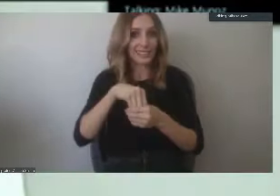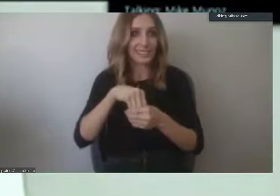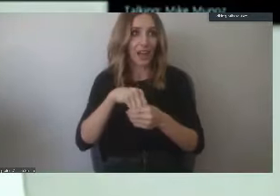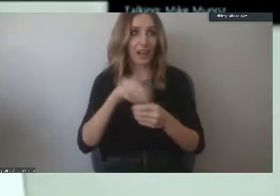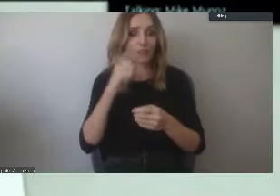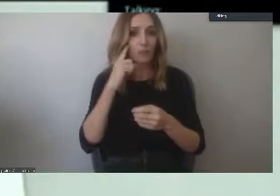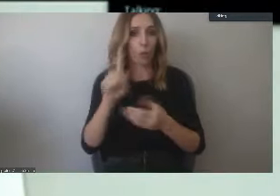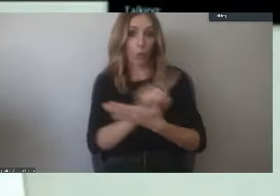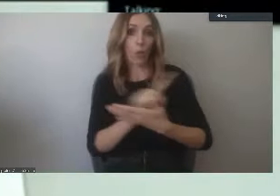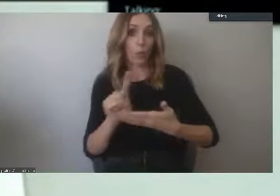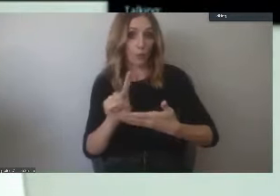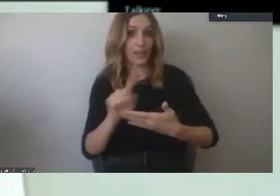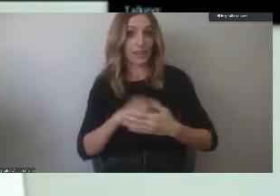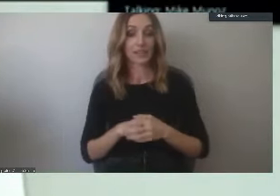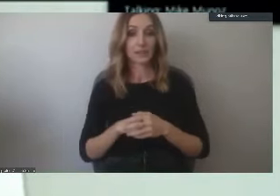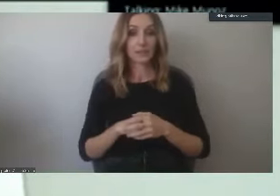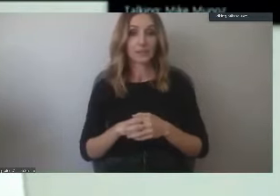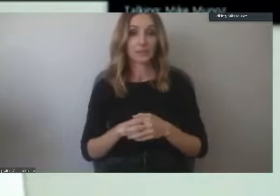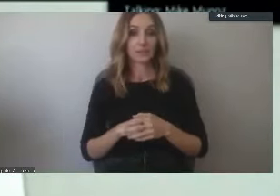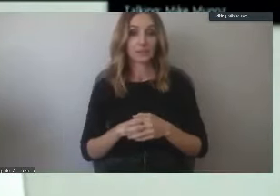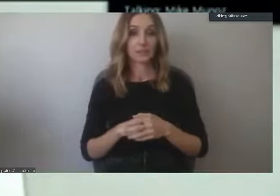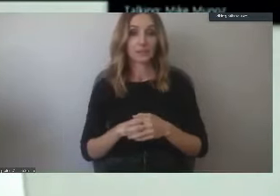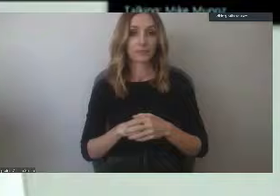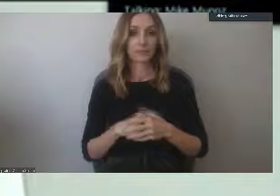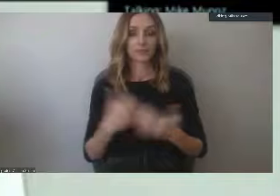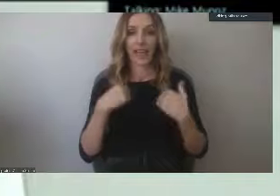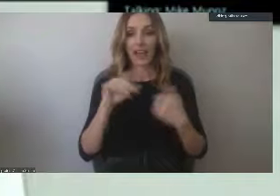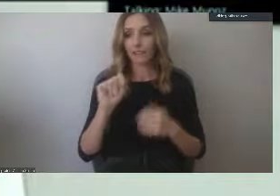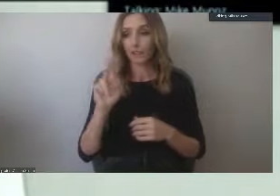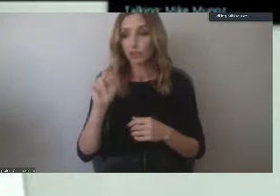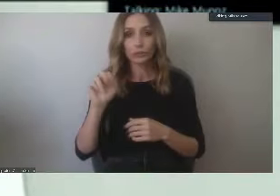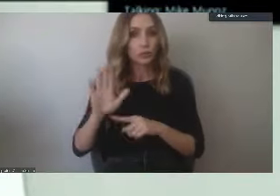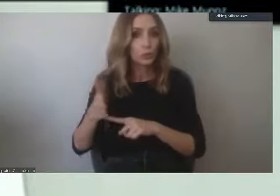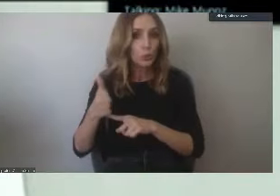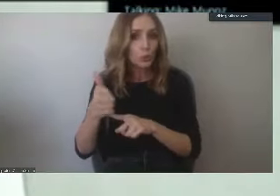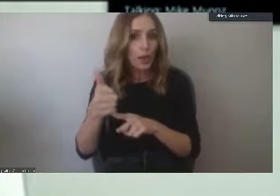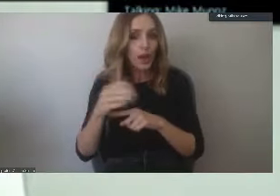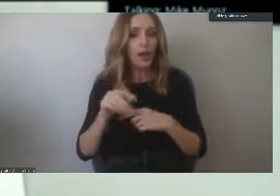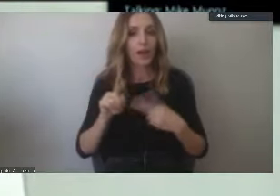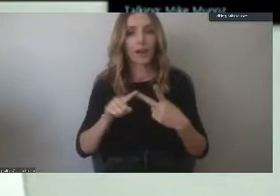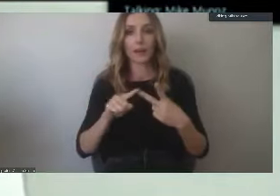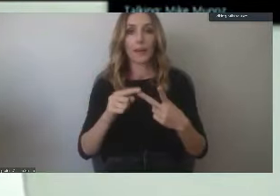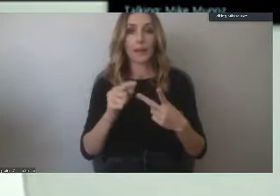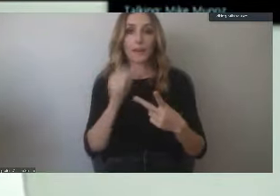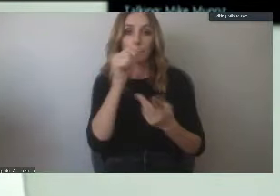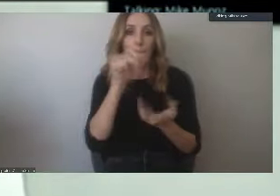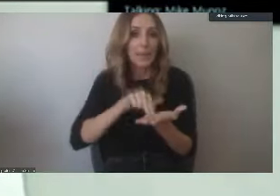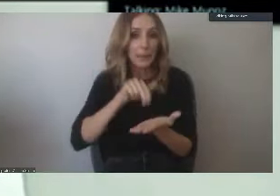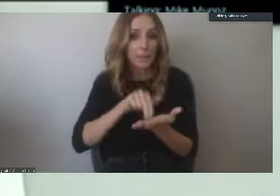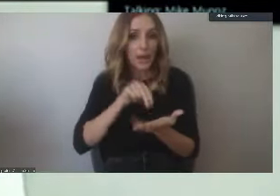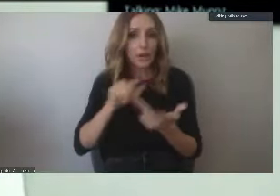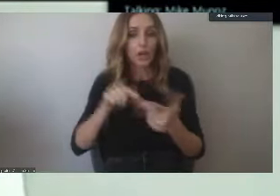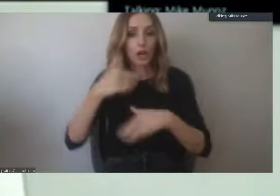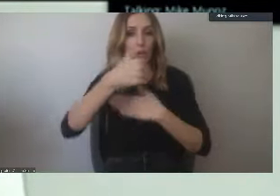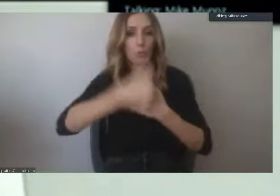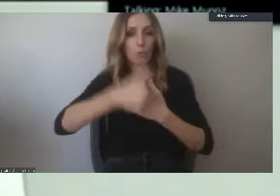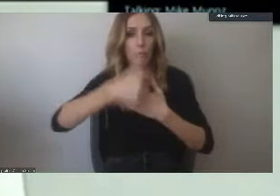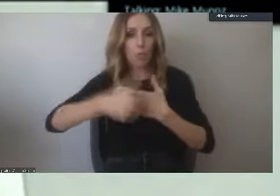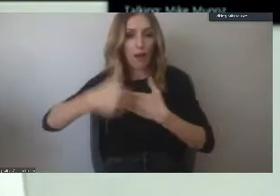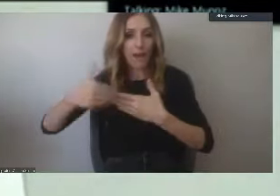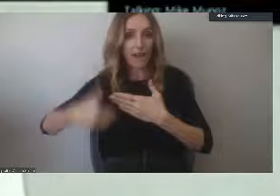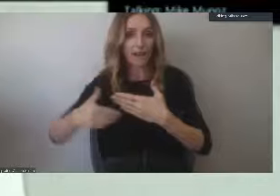So there's a tunic tuna, peanut butter, bread, all sorts of